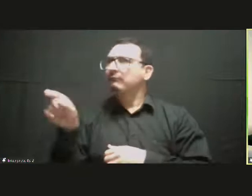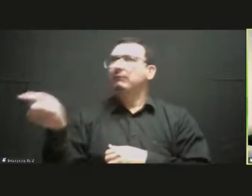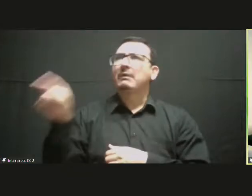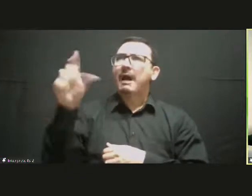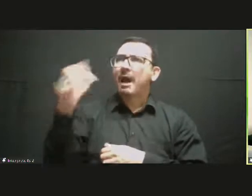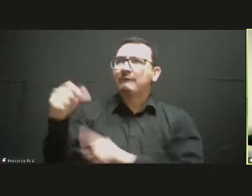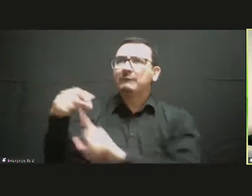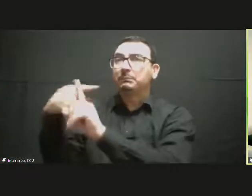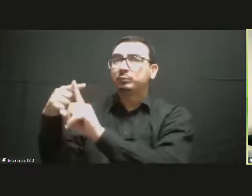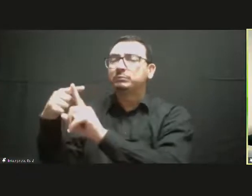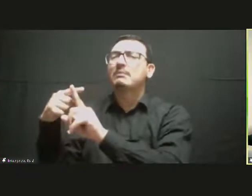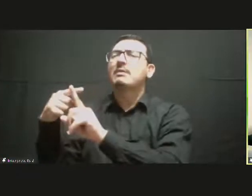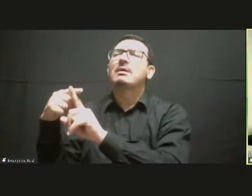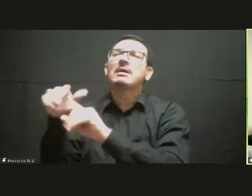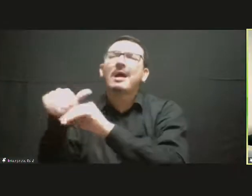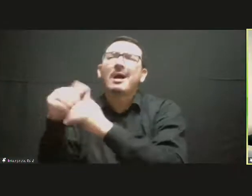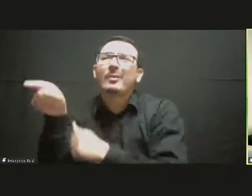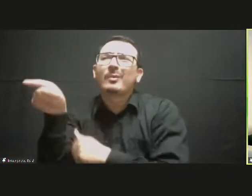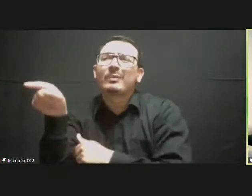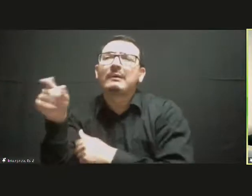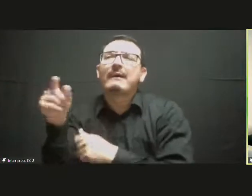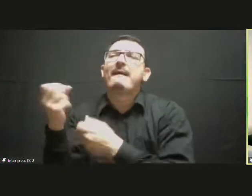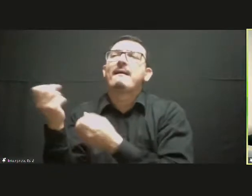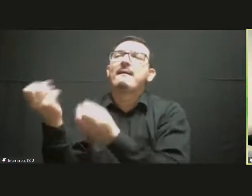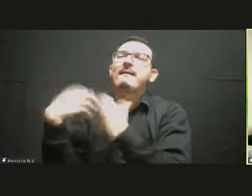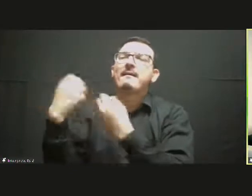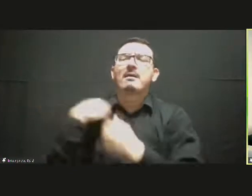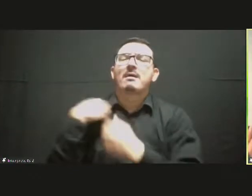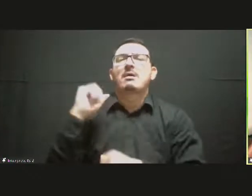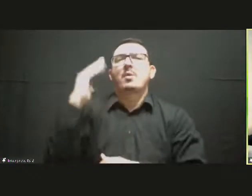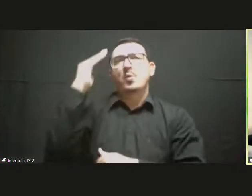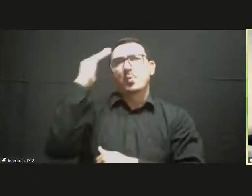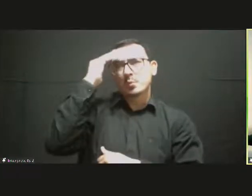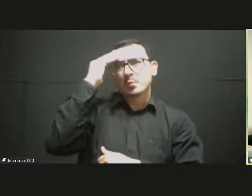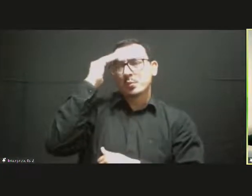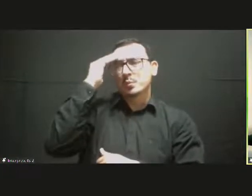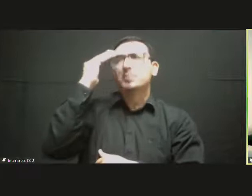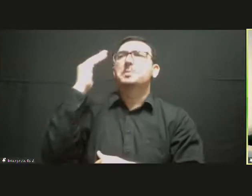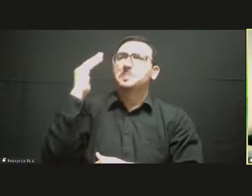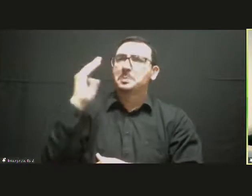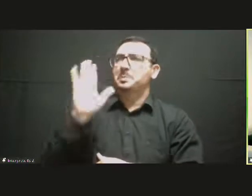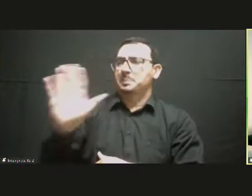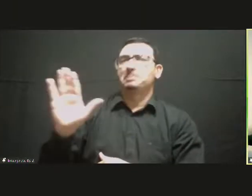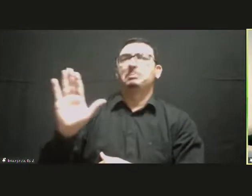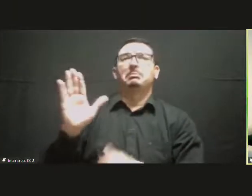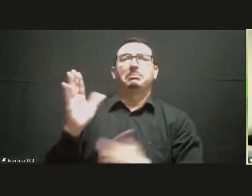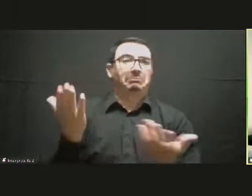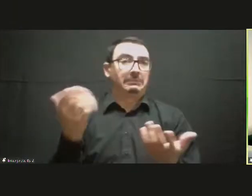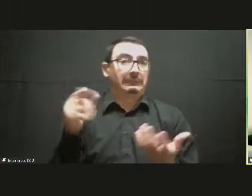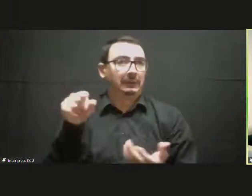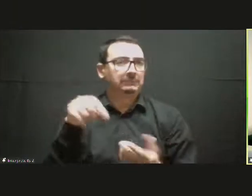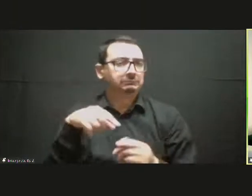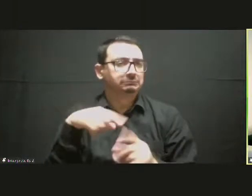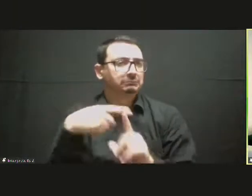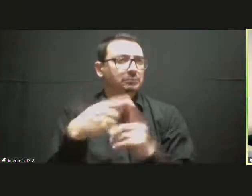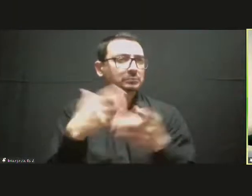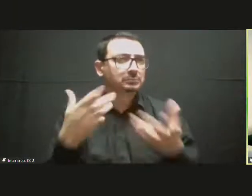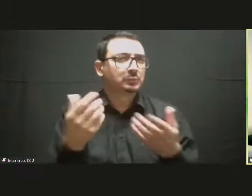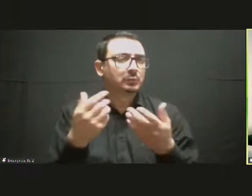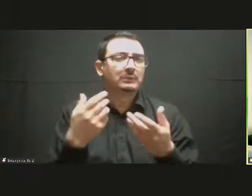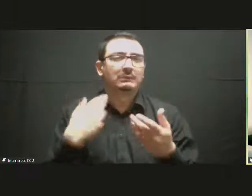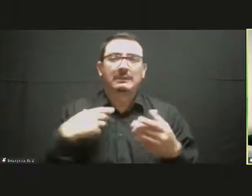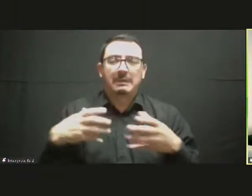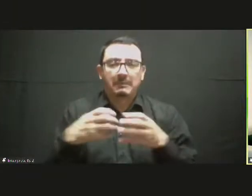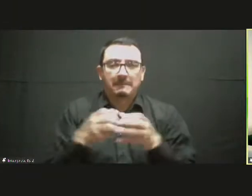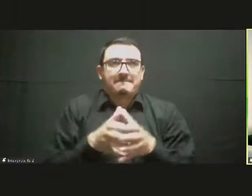news from the panelists, I'm sure, because we have such a large and wide panelist